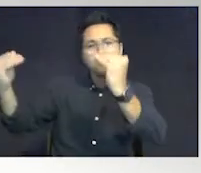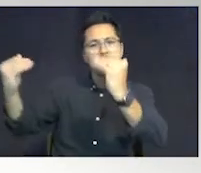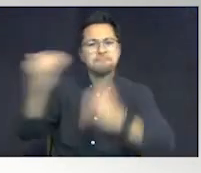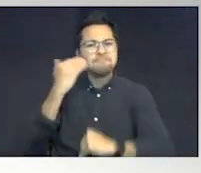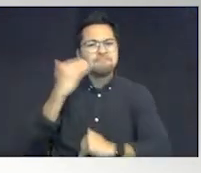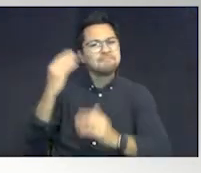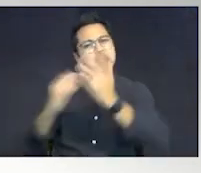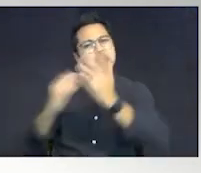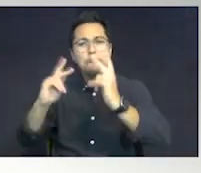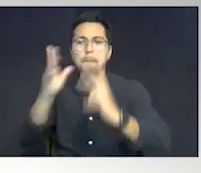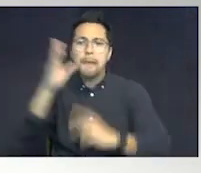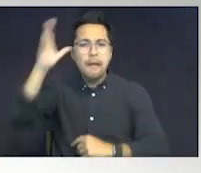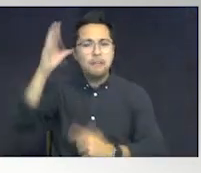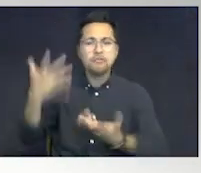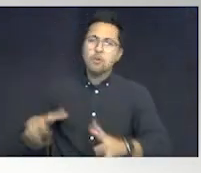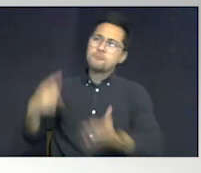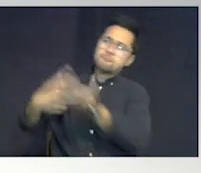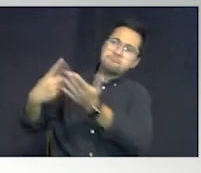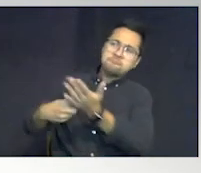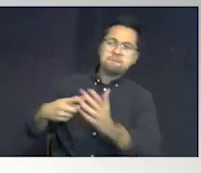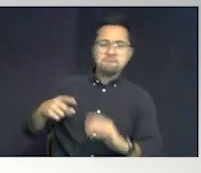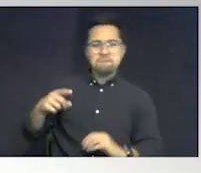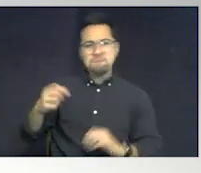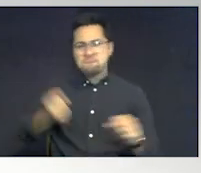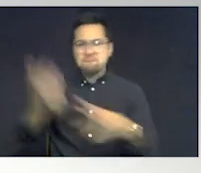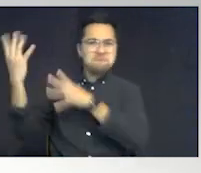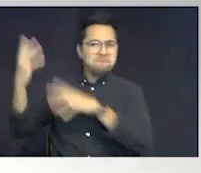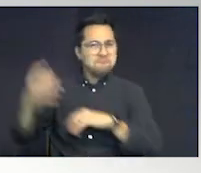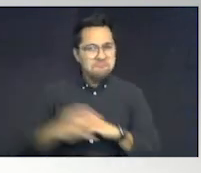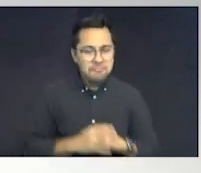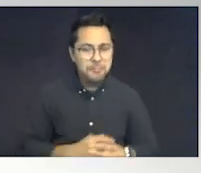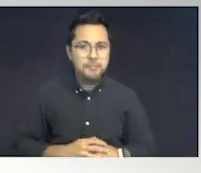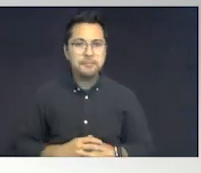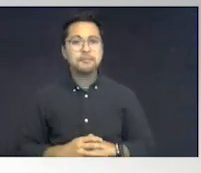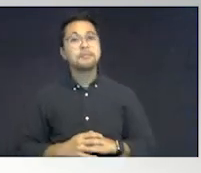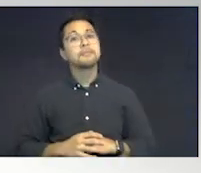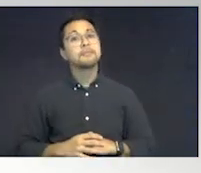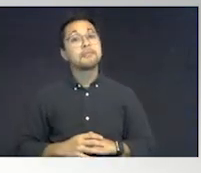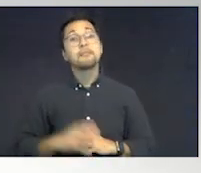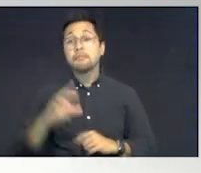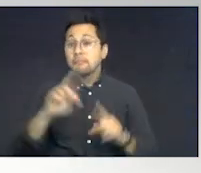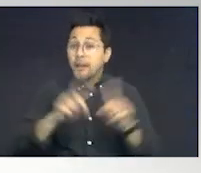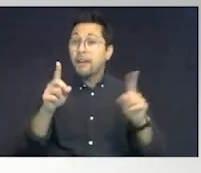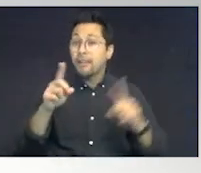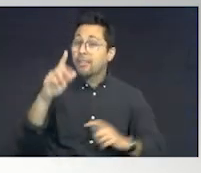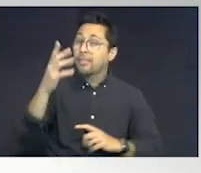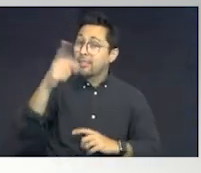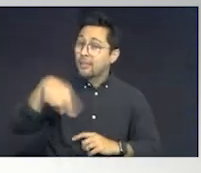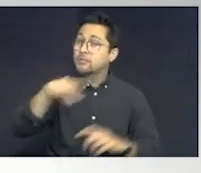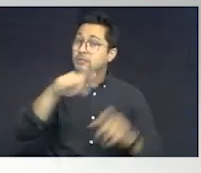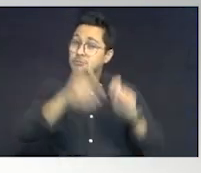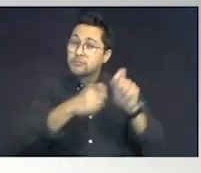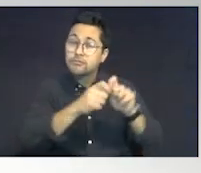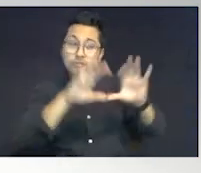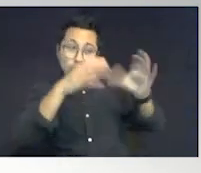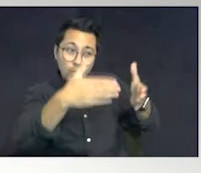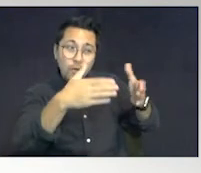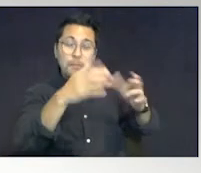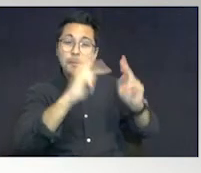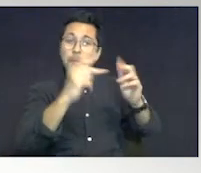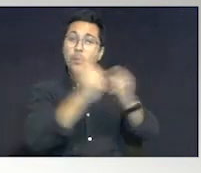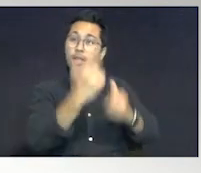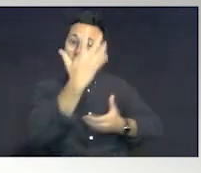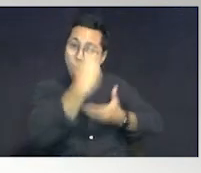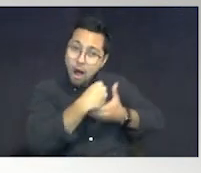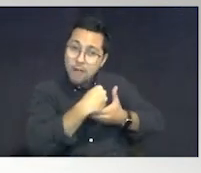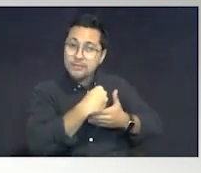They don't. They don't like to talk about it. We get all kinds of things on it. But there is a certain group of individuals with autism who